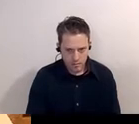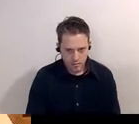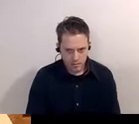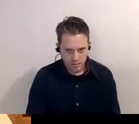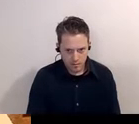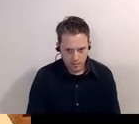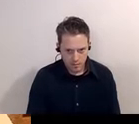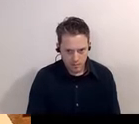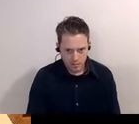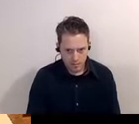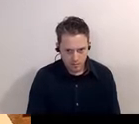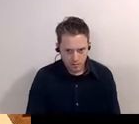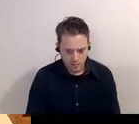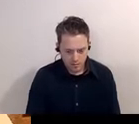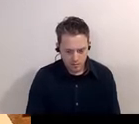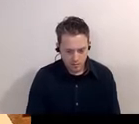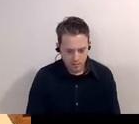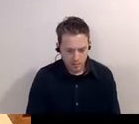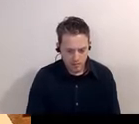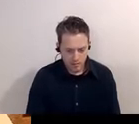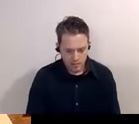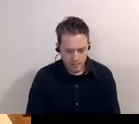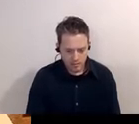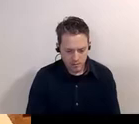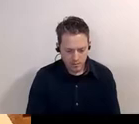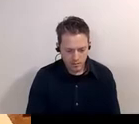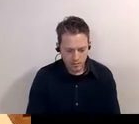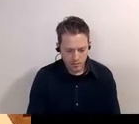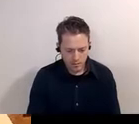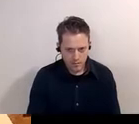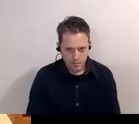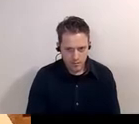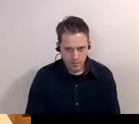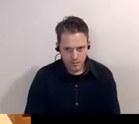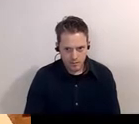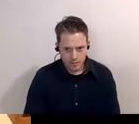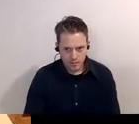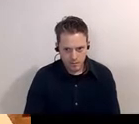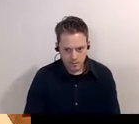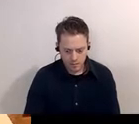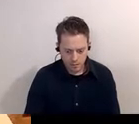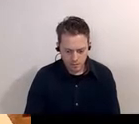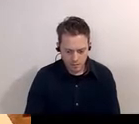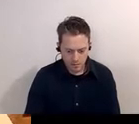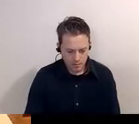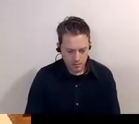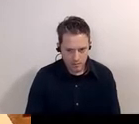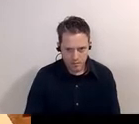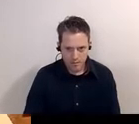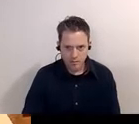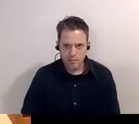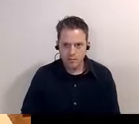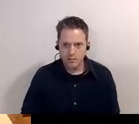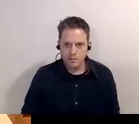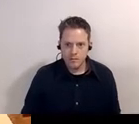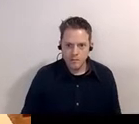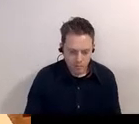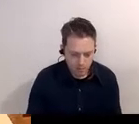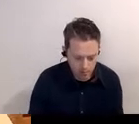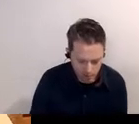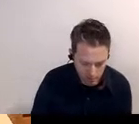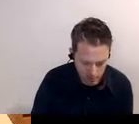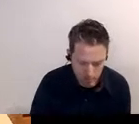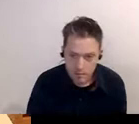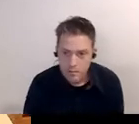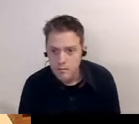he was buried um near a fable street elementary school and actually the city has a marker up for him there near